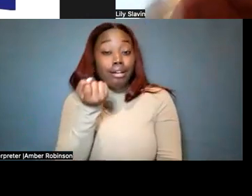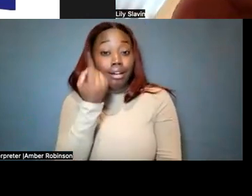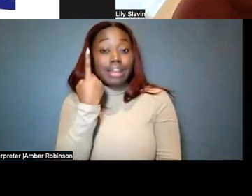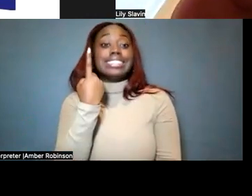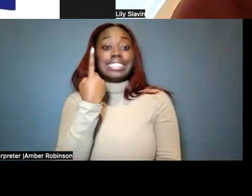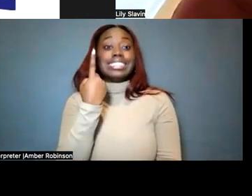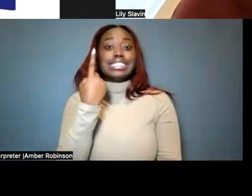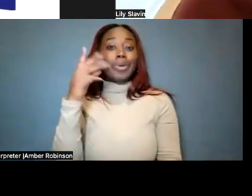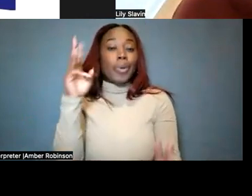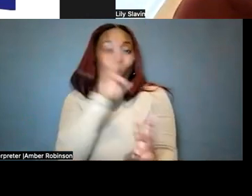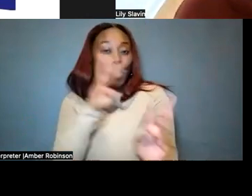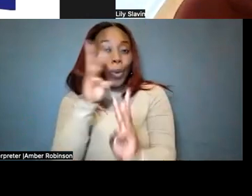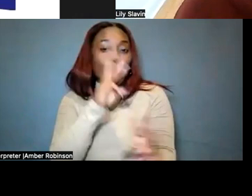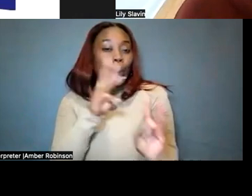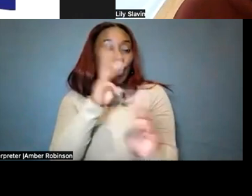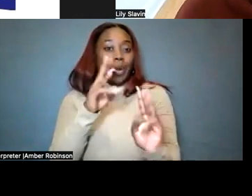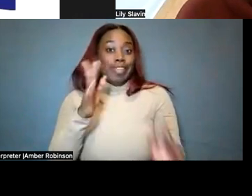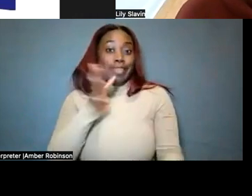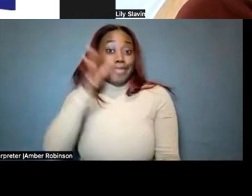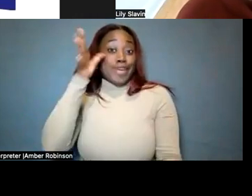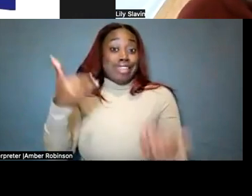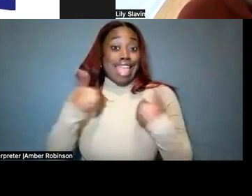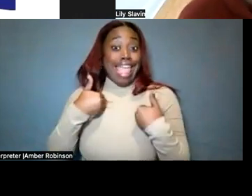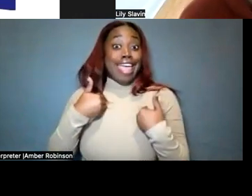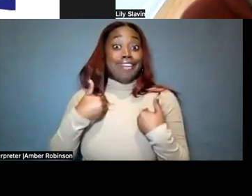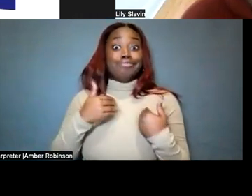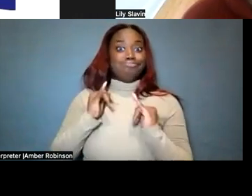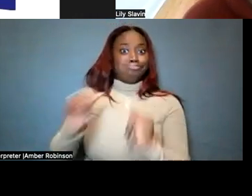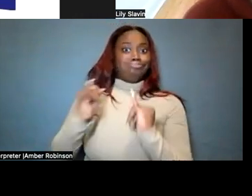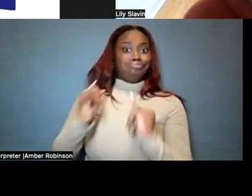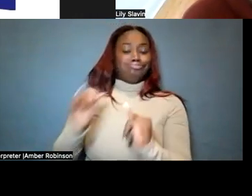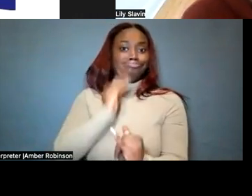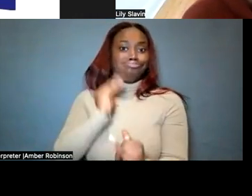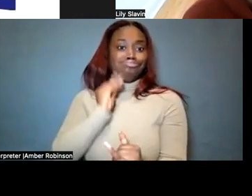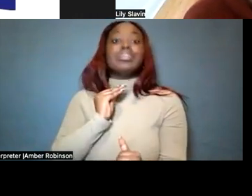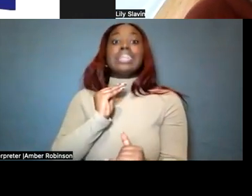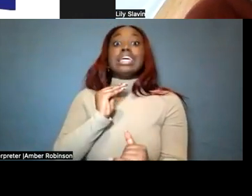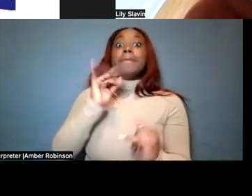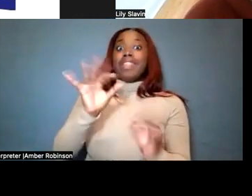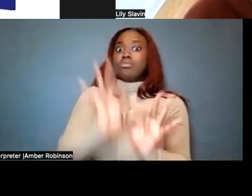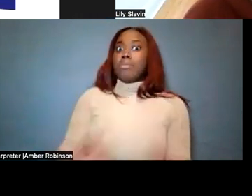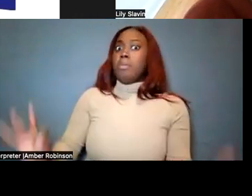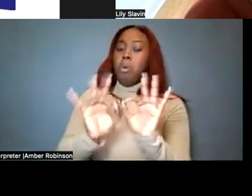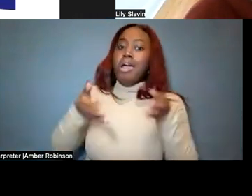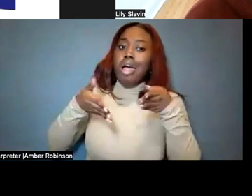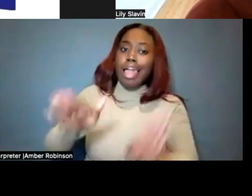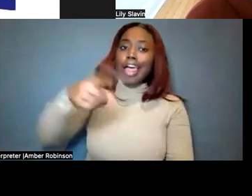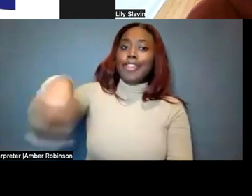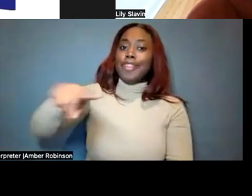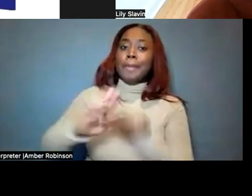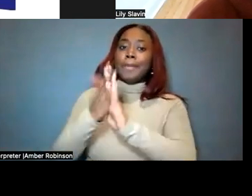that worry from the parent side, too. And that's such a good point of letting them be kids and letting them